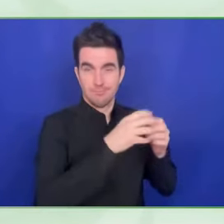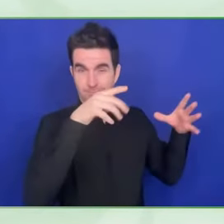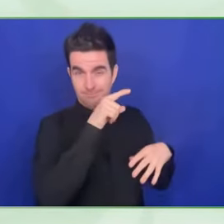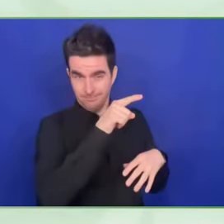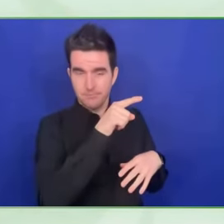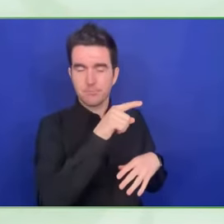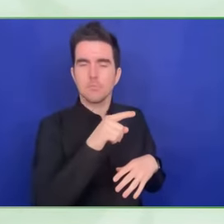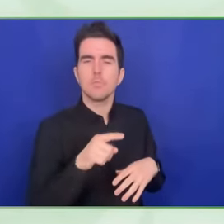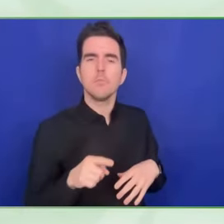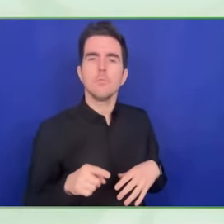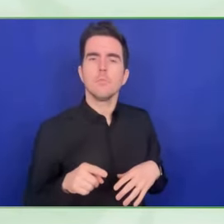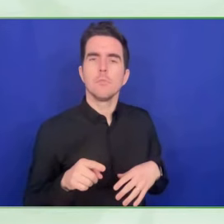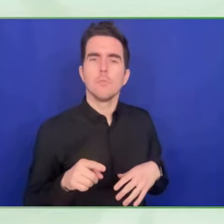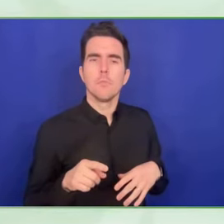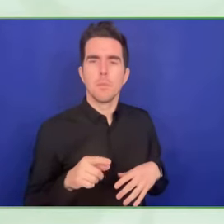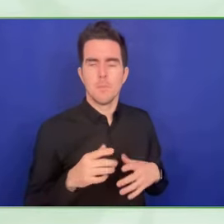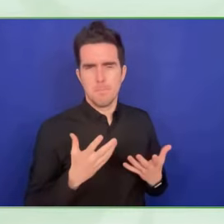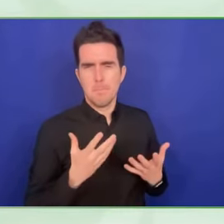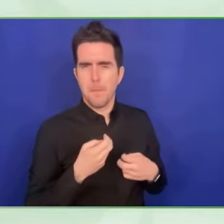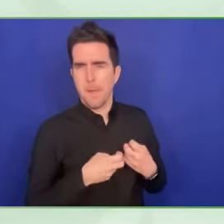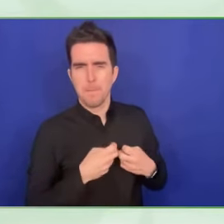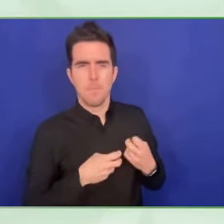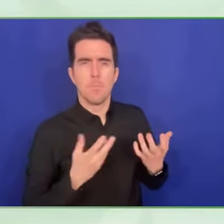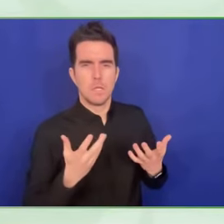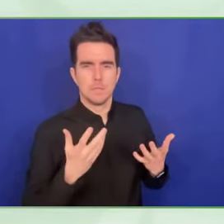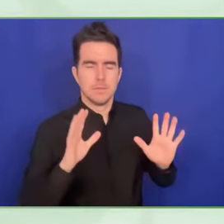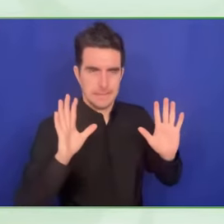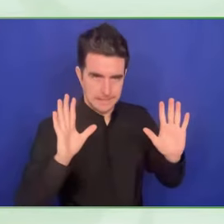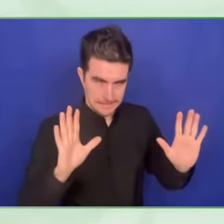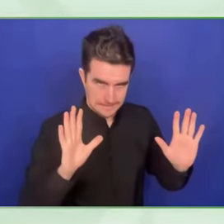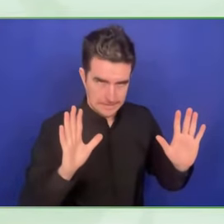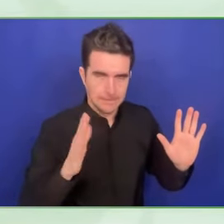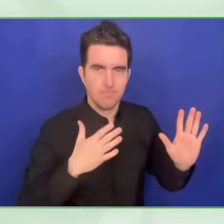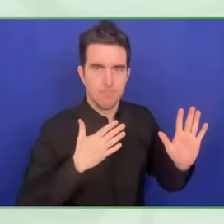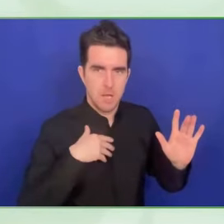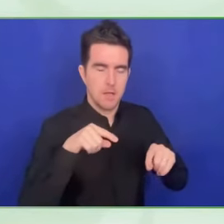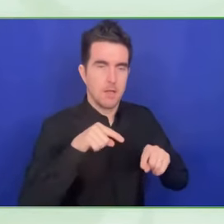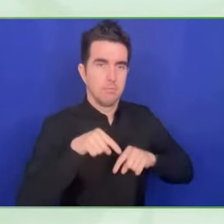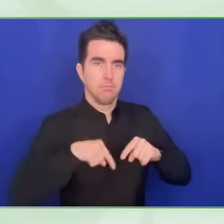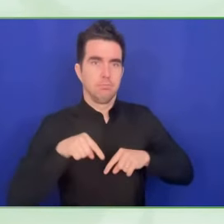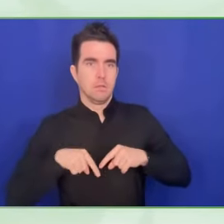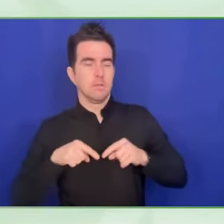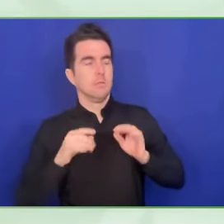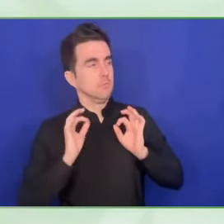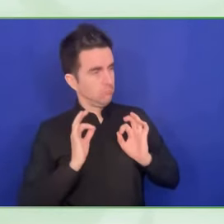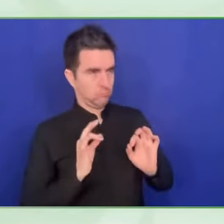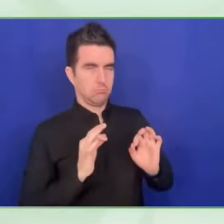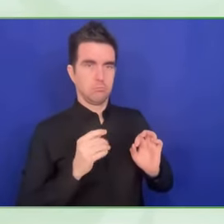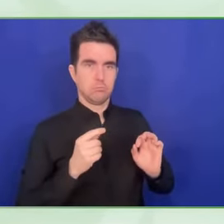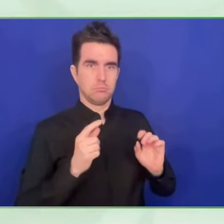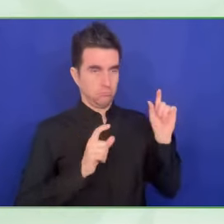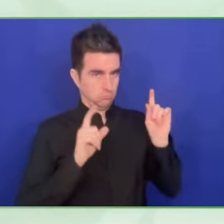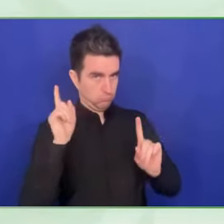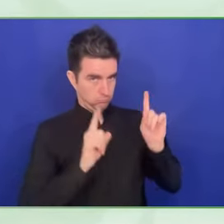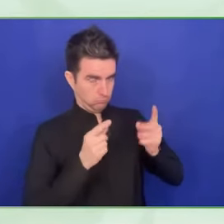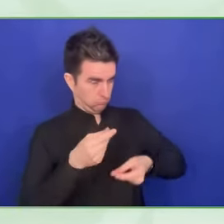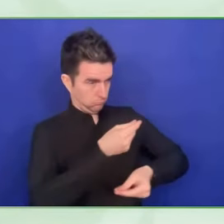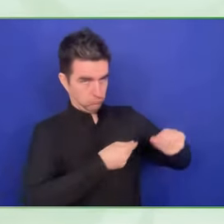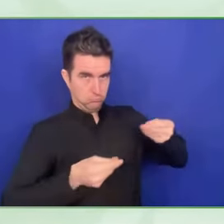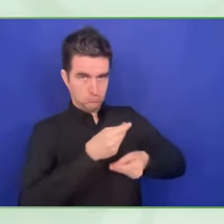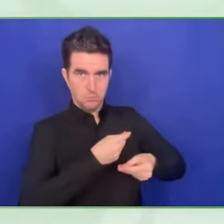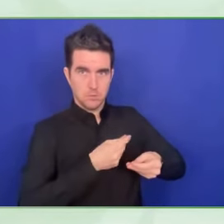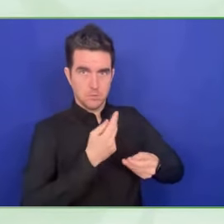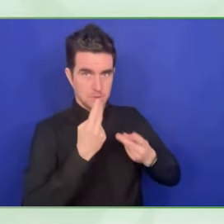that was a mistake in terms of use experience, but also in terms of well-being, because people traveling long hours to